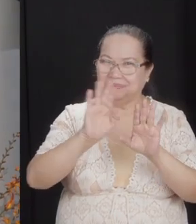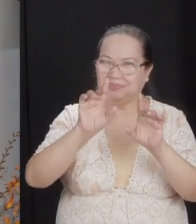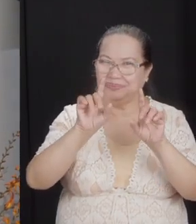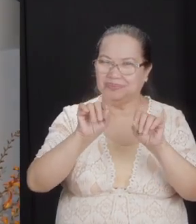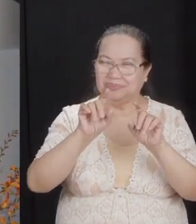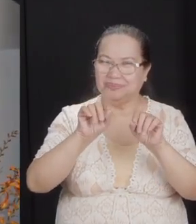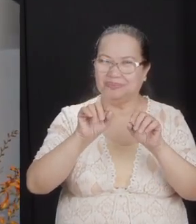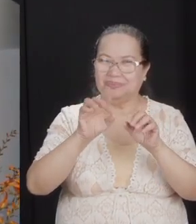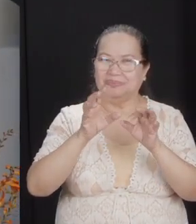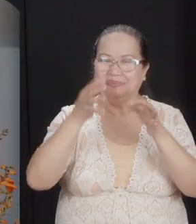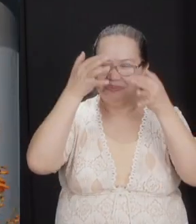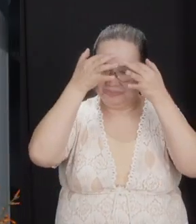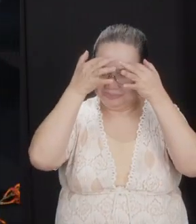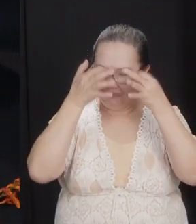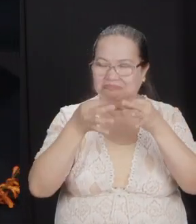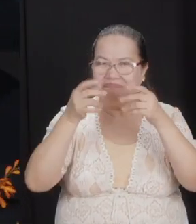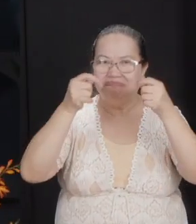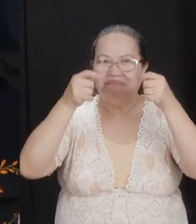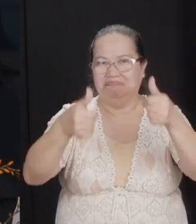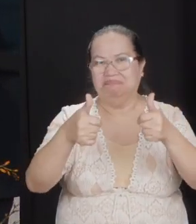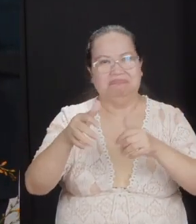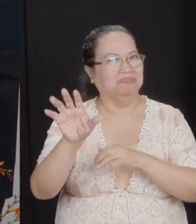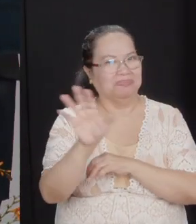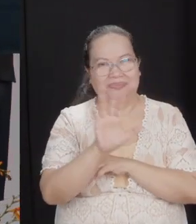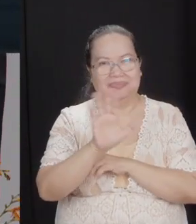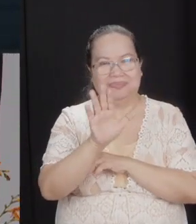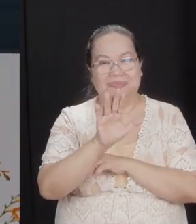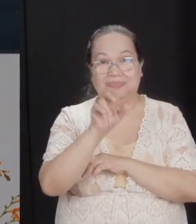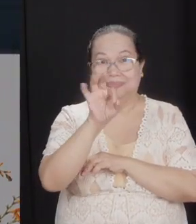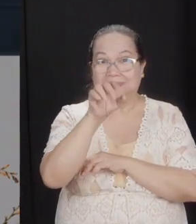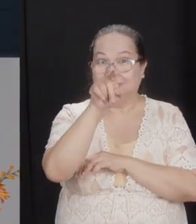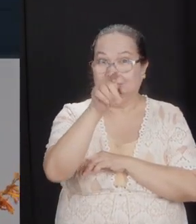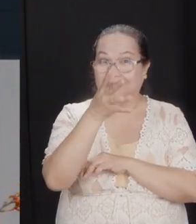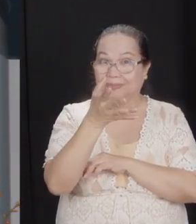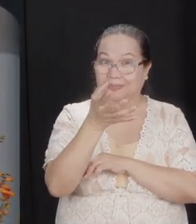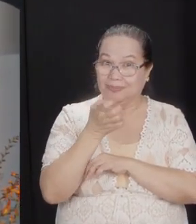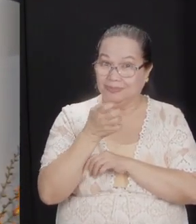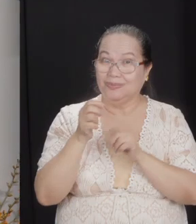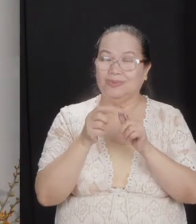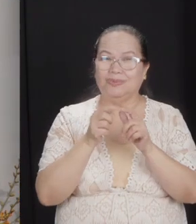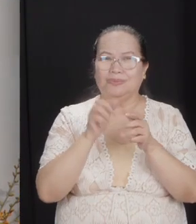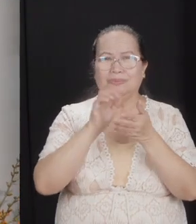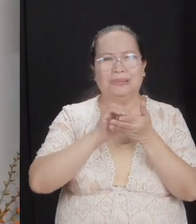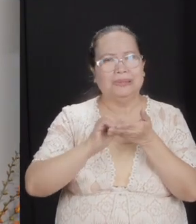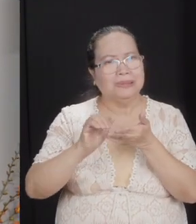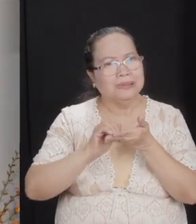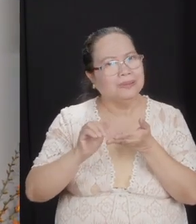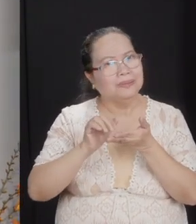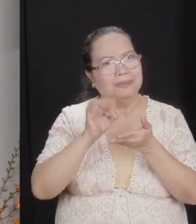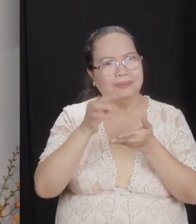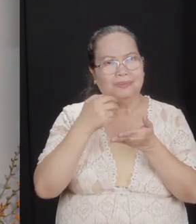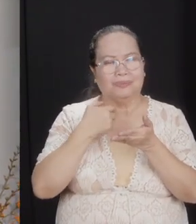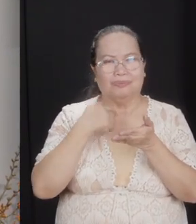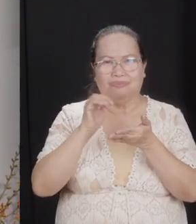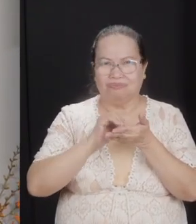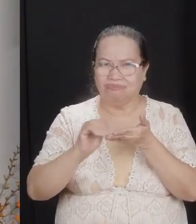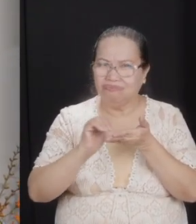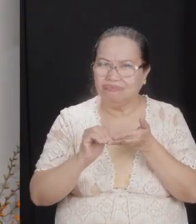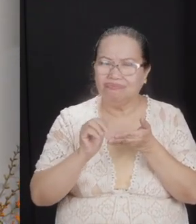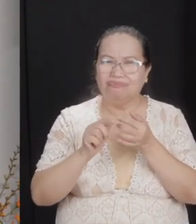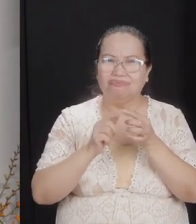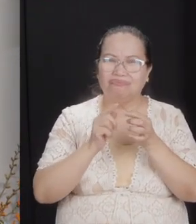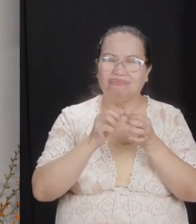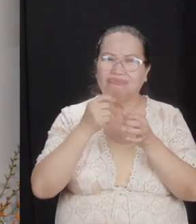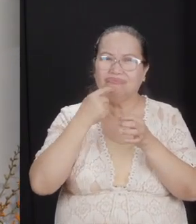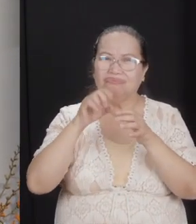exercise of jumping to conclusions. You know, if you want exercise, there are other kinds of exercise. You can go